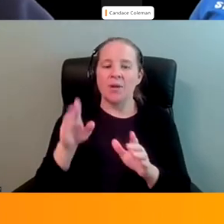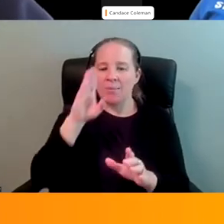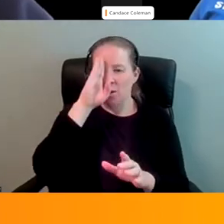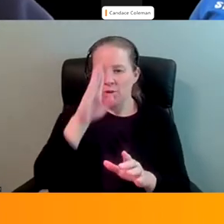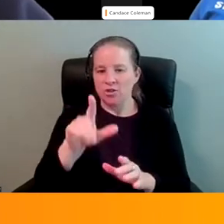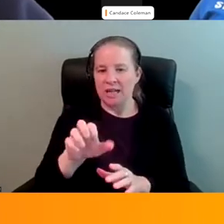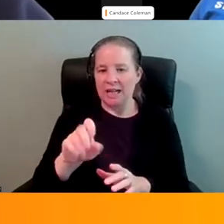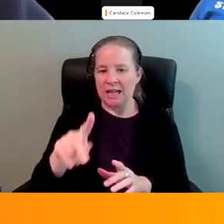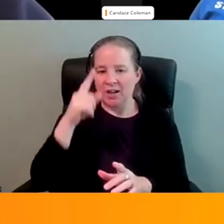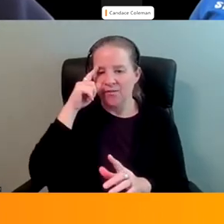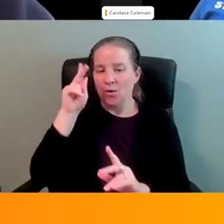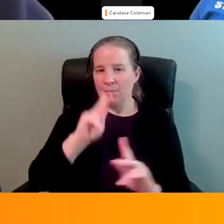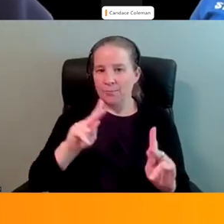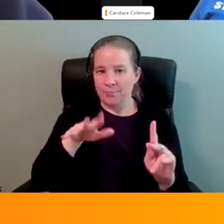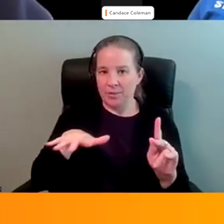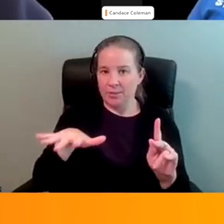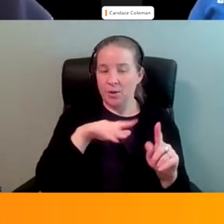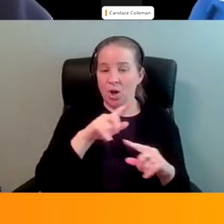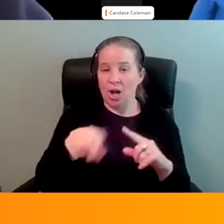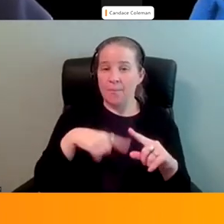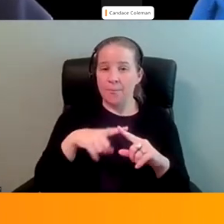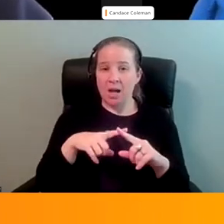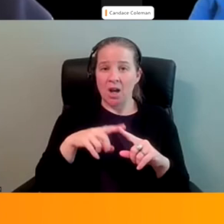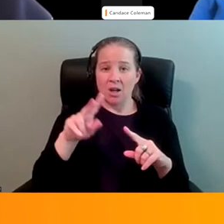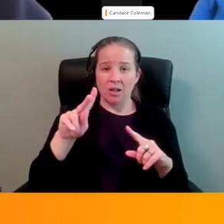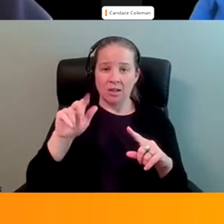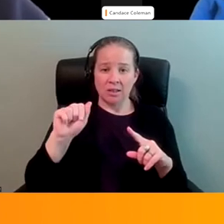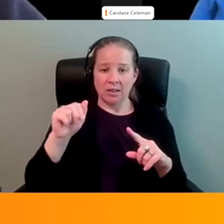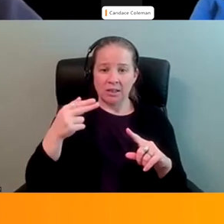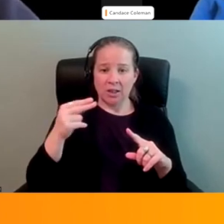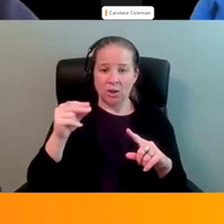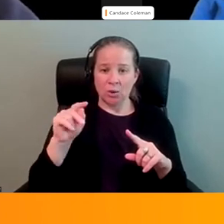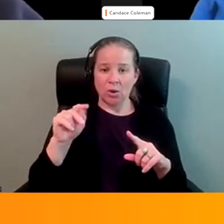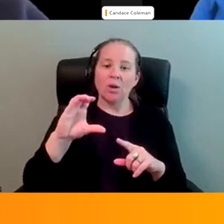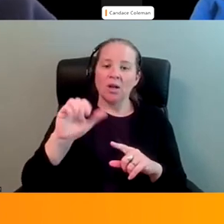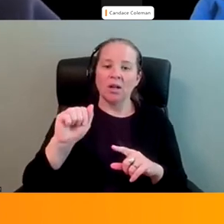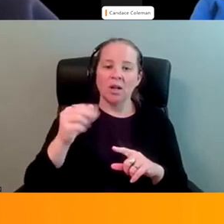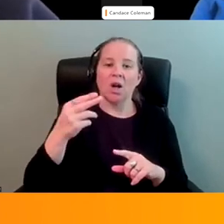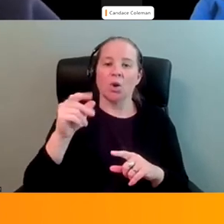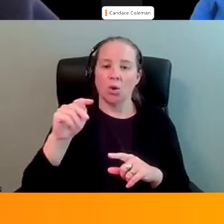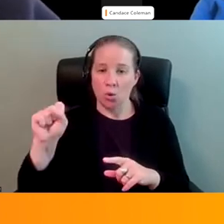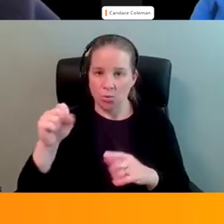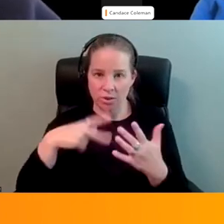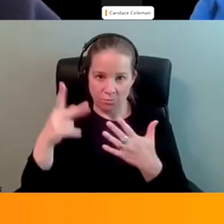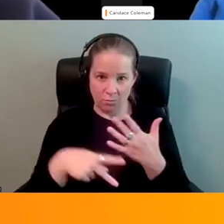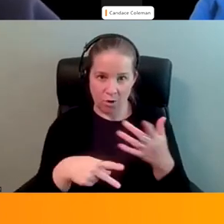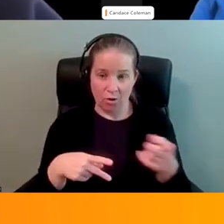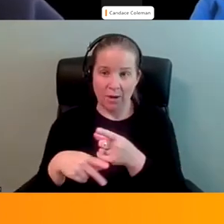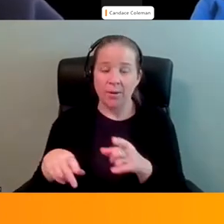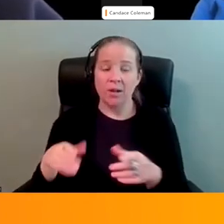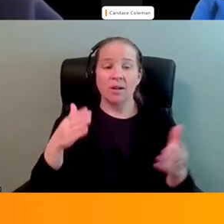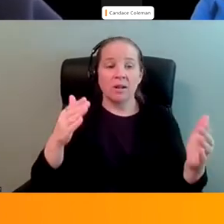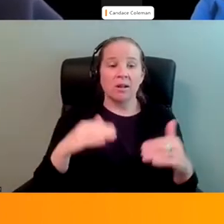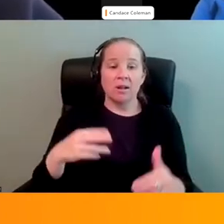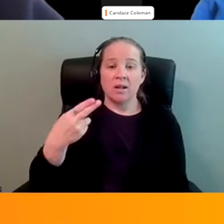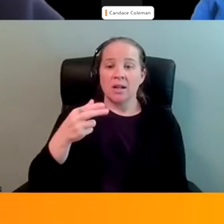for people about the CAHOOTS program. Thank you, Sam. Sam. And Haley, a